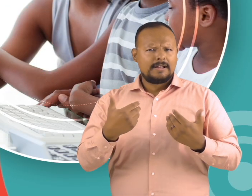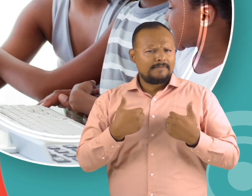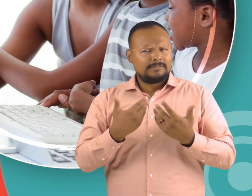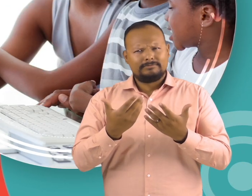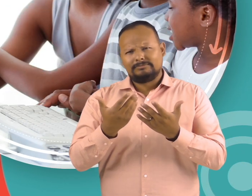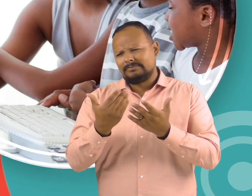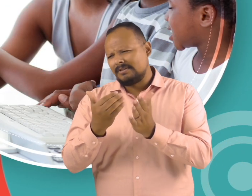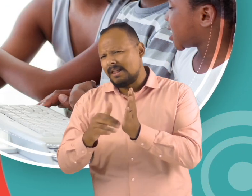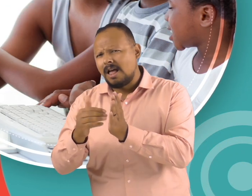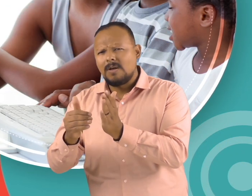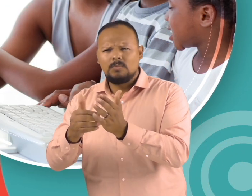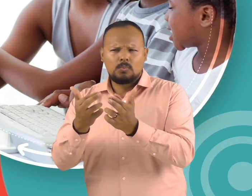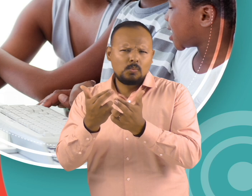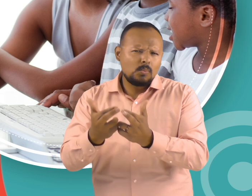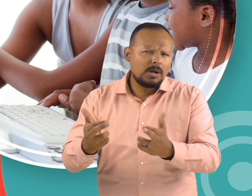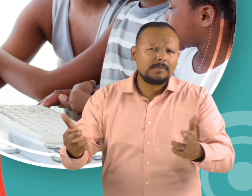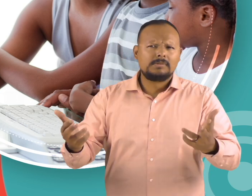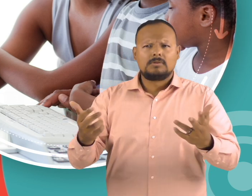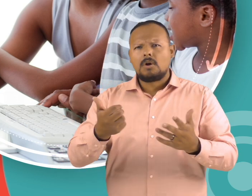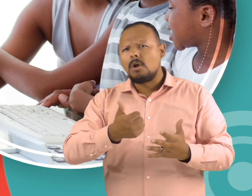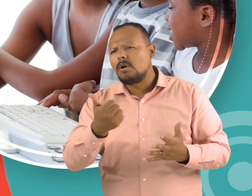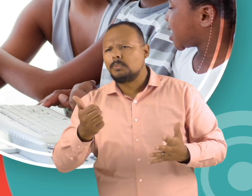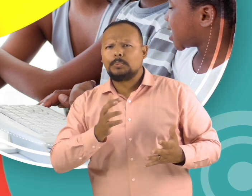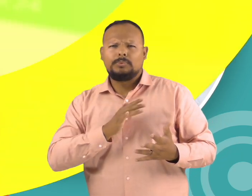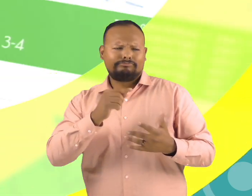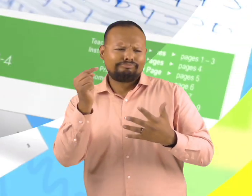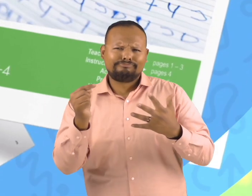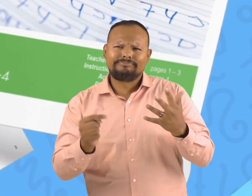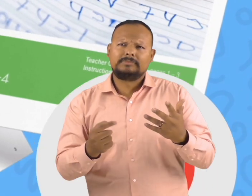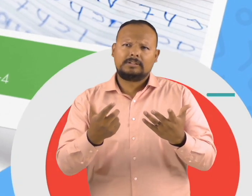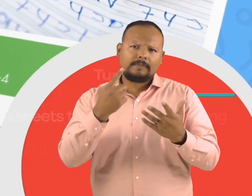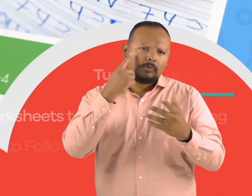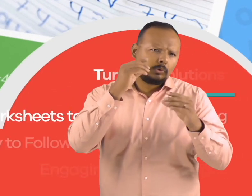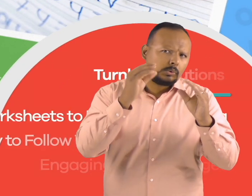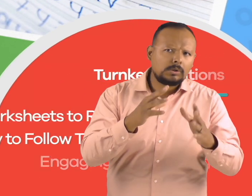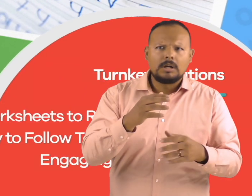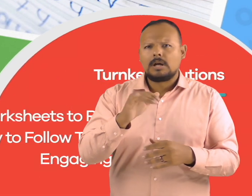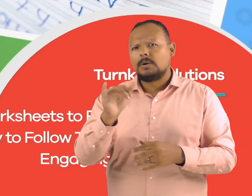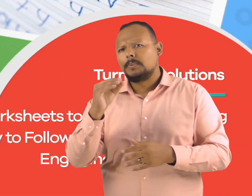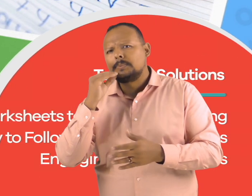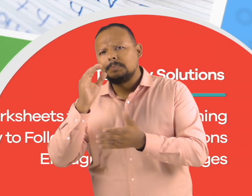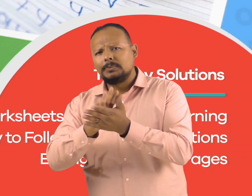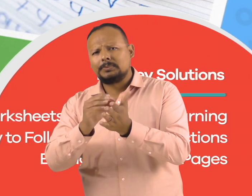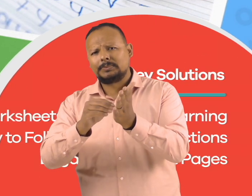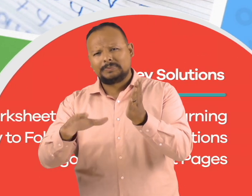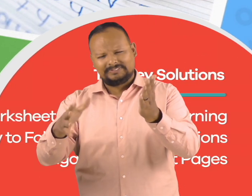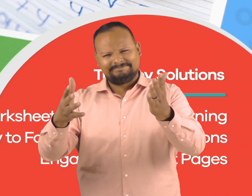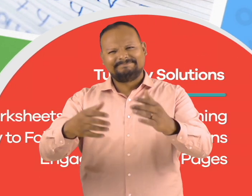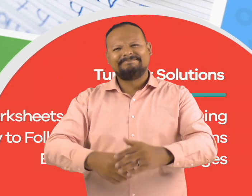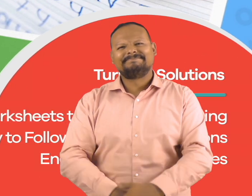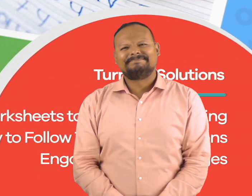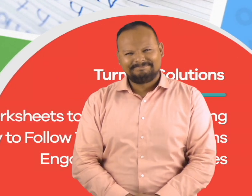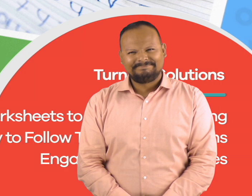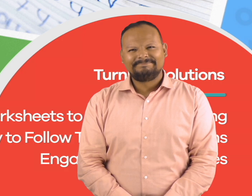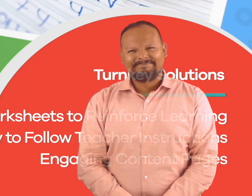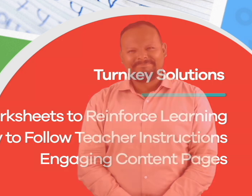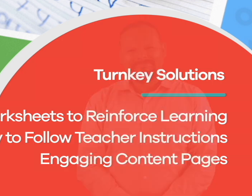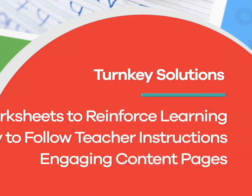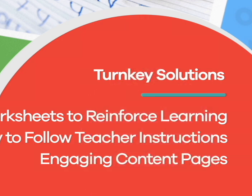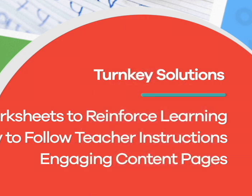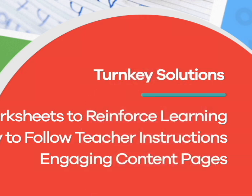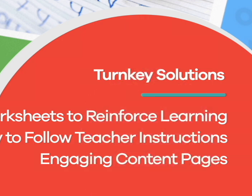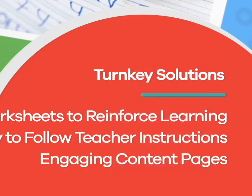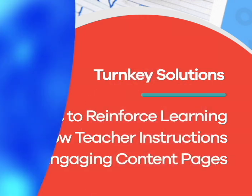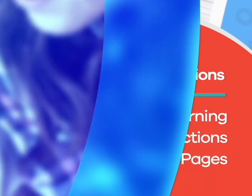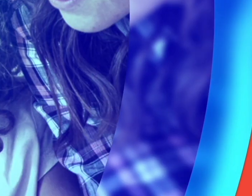.org For thousands of free resources and turnkey solutions for teachers and homeschoolers.